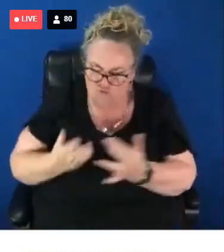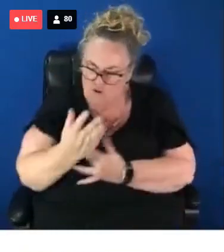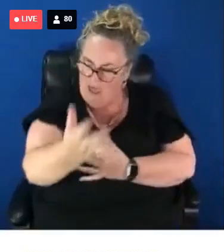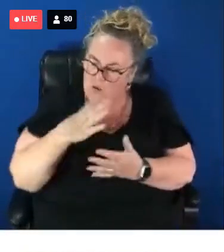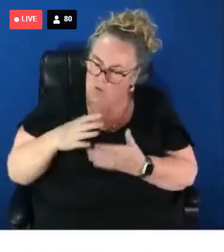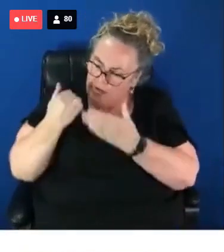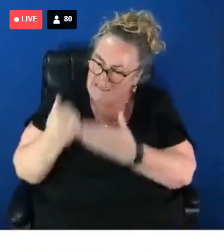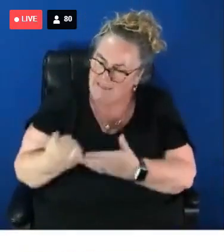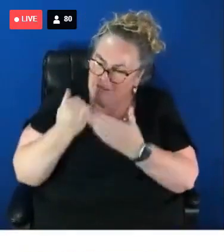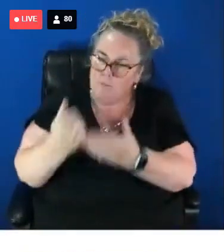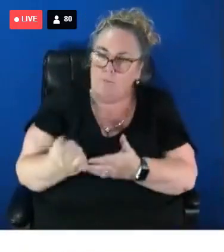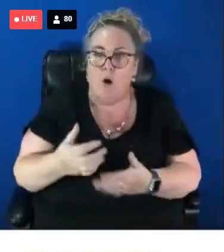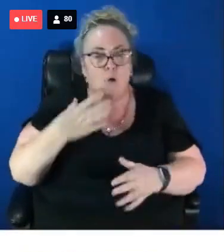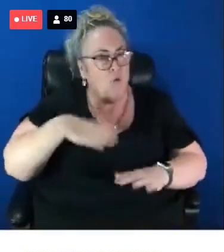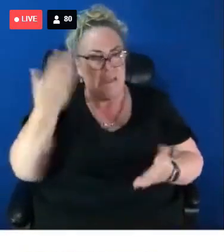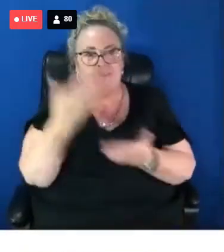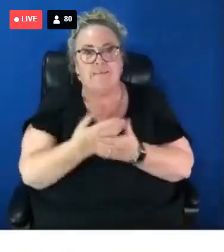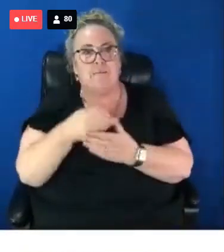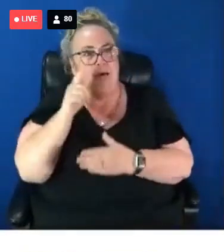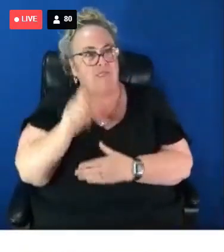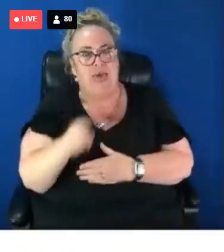demand, and we will continue to demand.